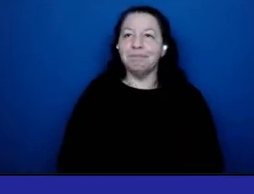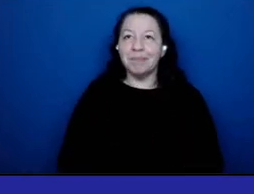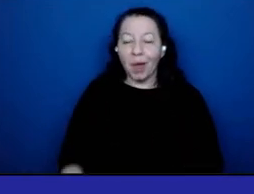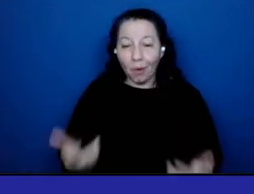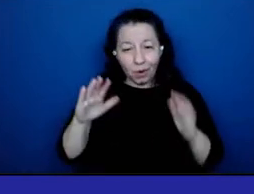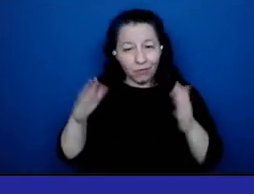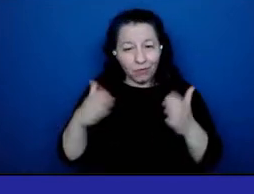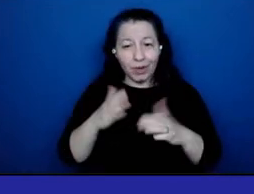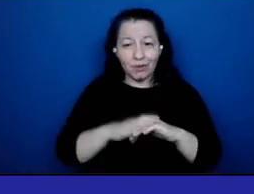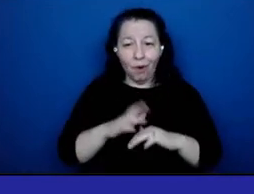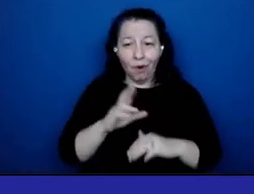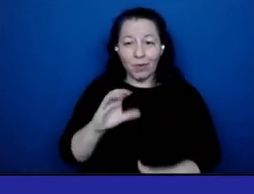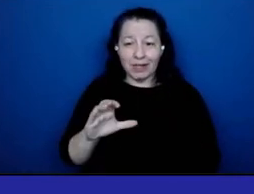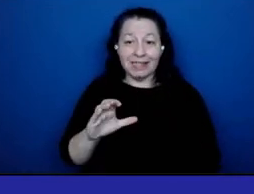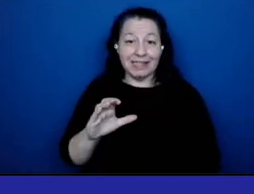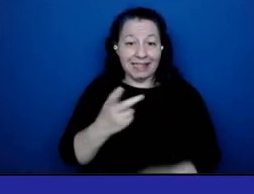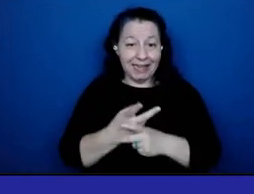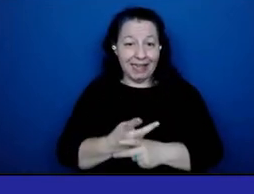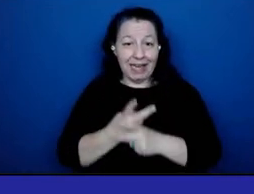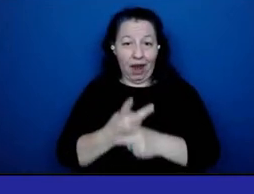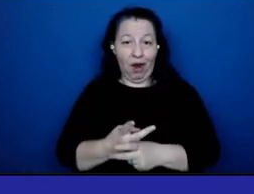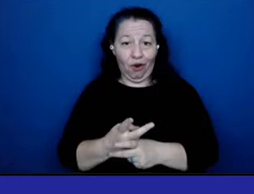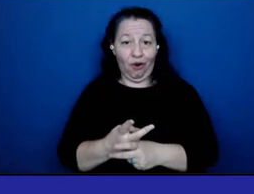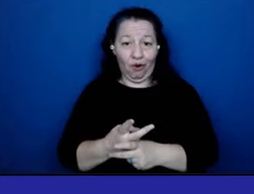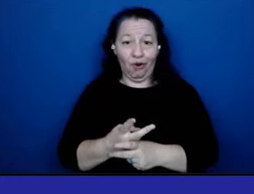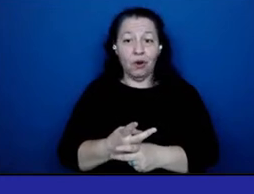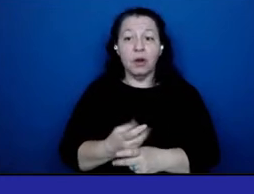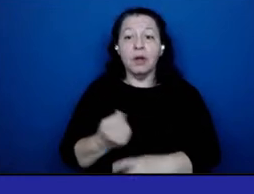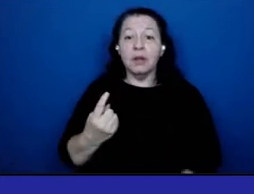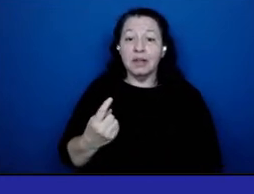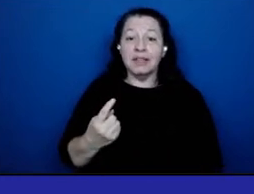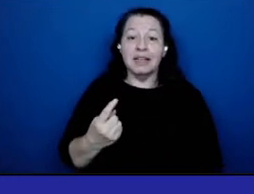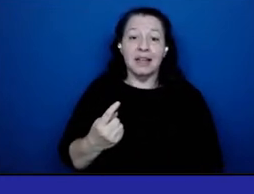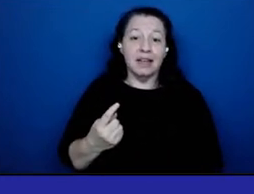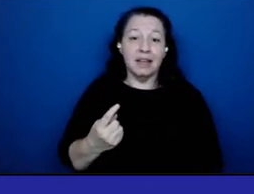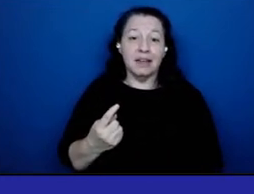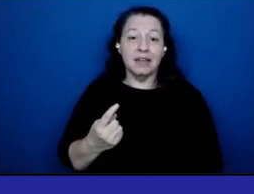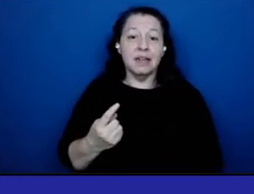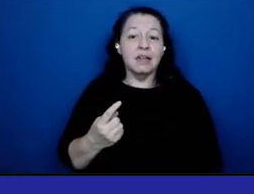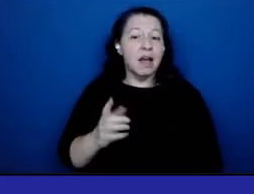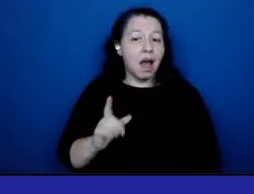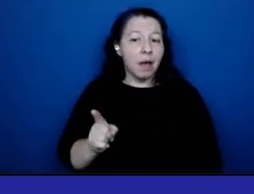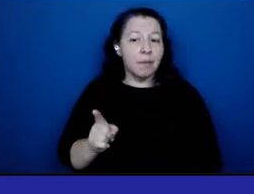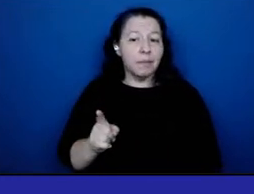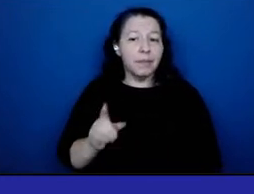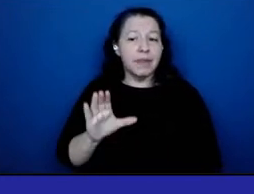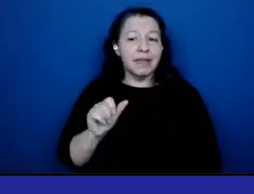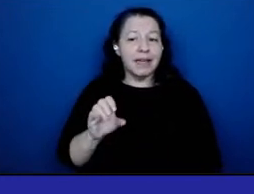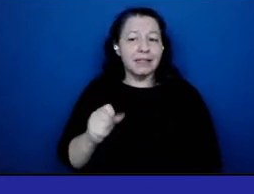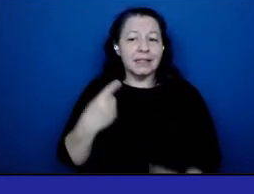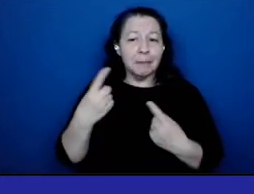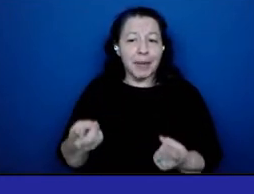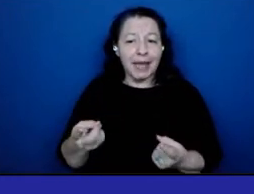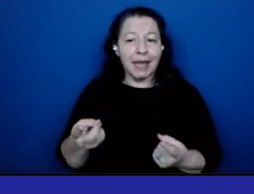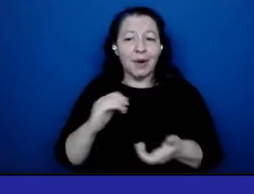NYC care. So KCIS has been partnered with Health and Hospitals since